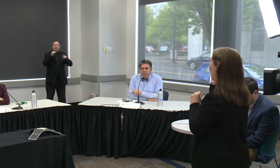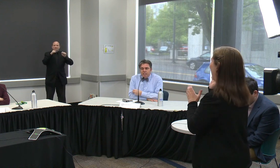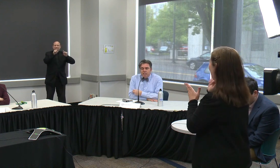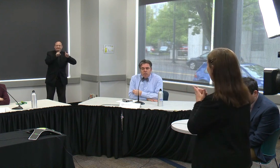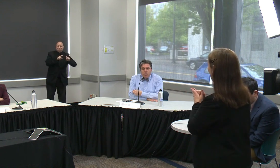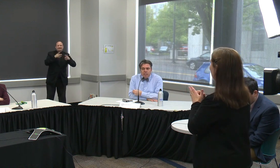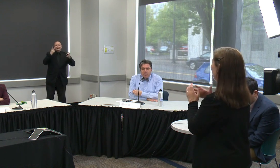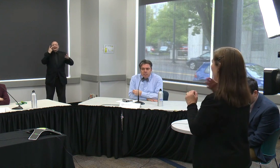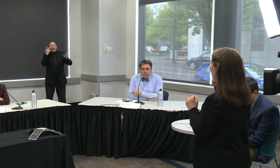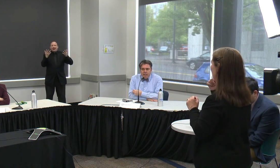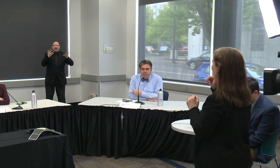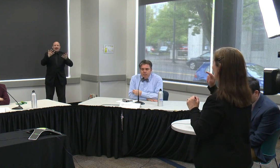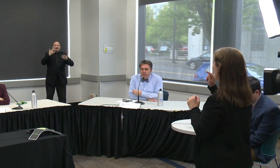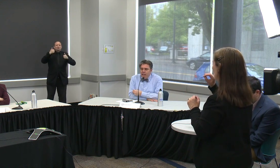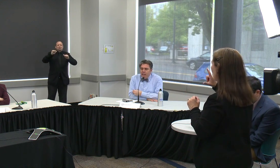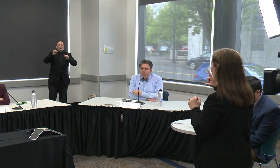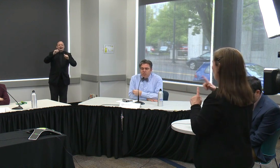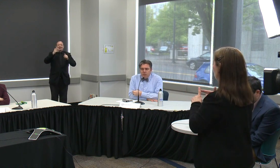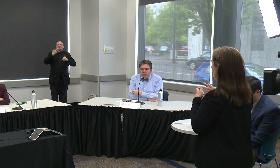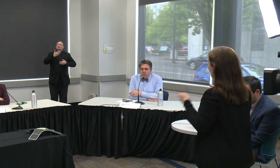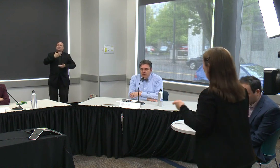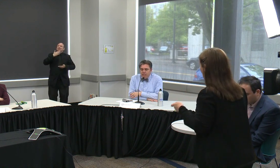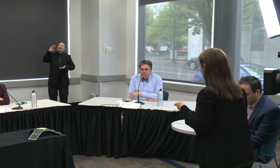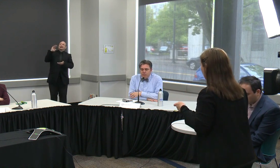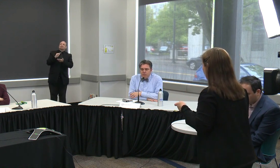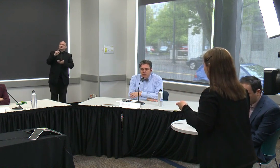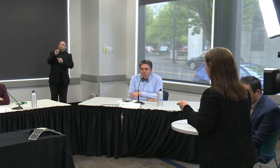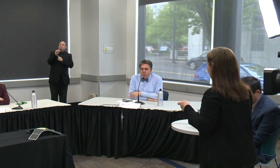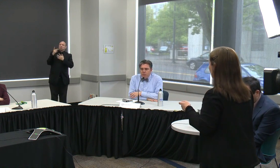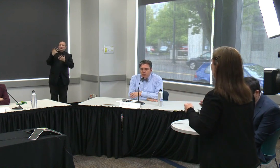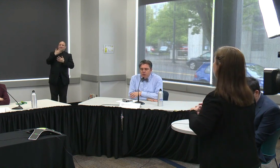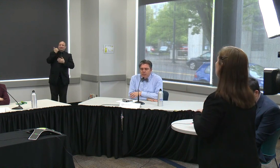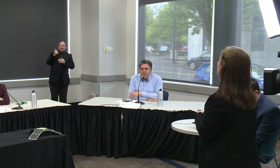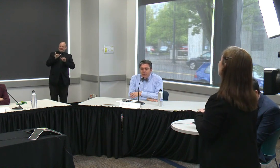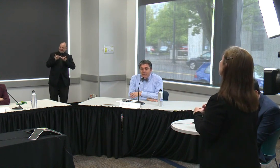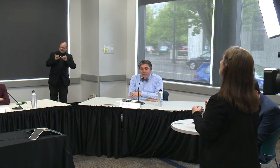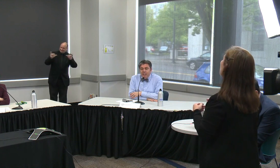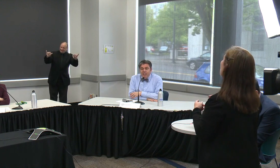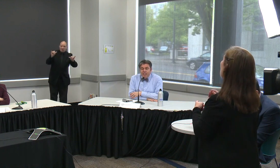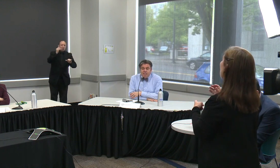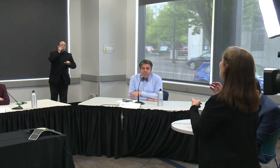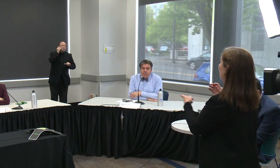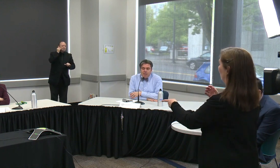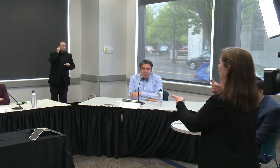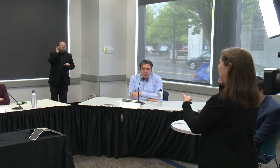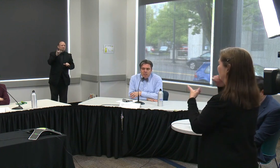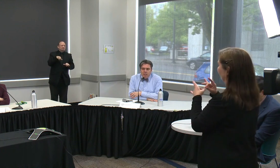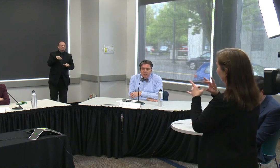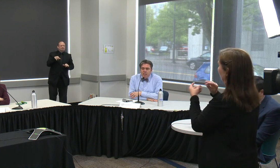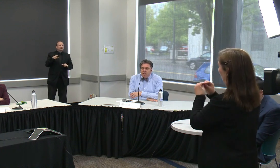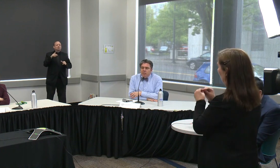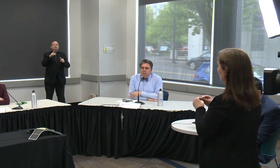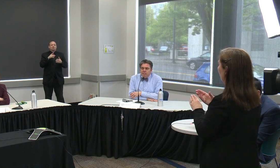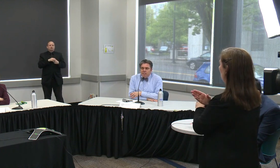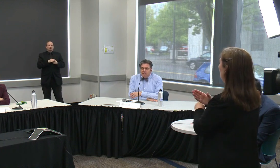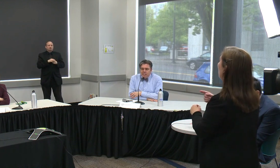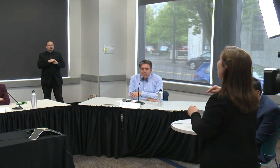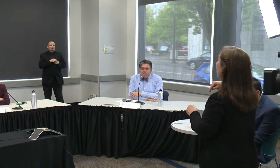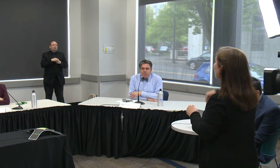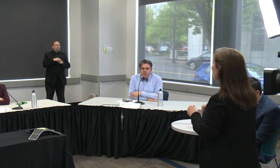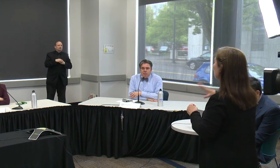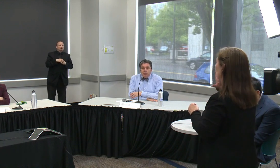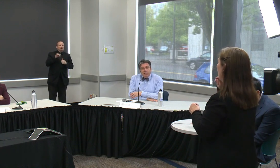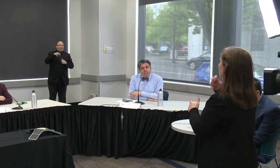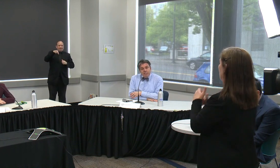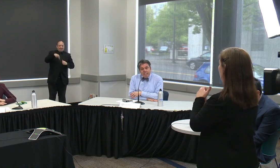tool for us in controlling the spread as you've heard from those experts you you quoted at the beginning this is going to be difficult you know this is a